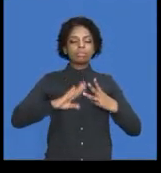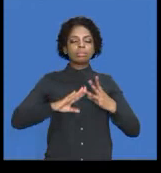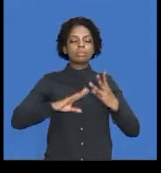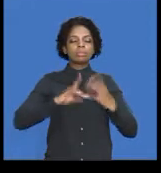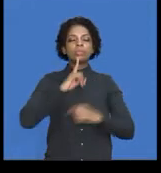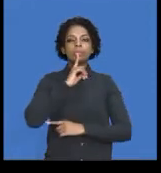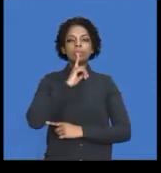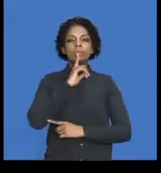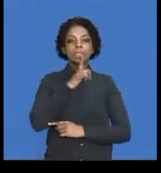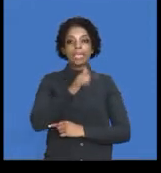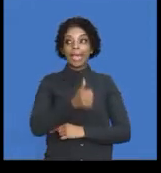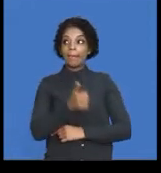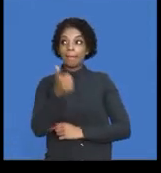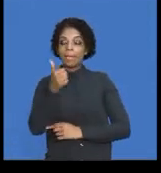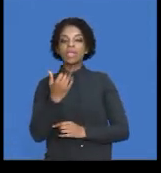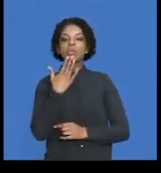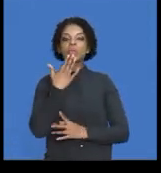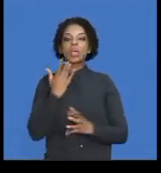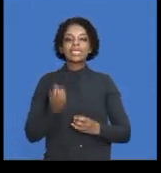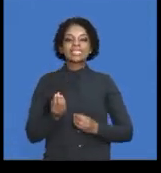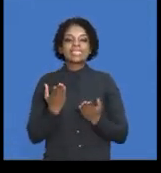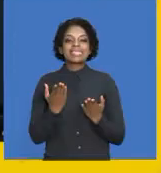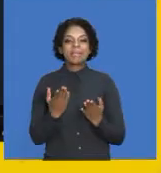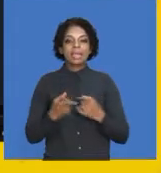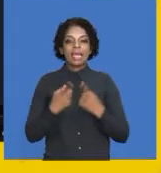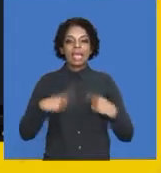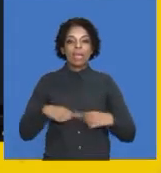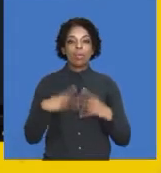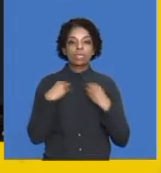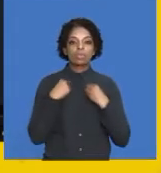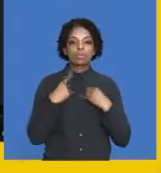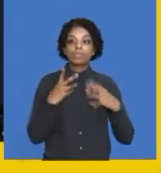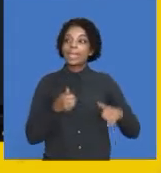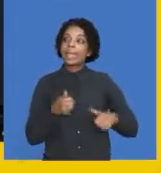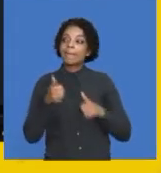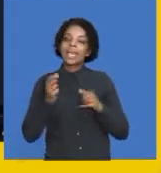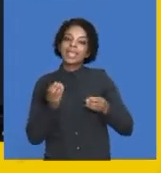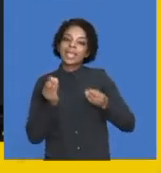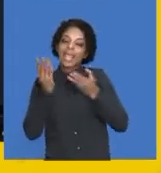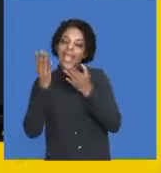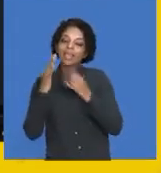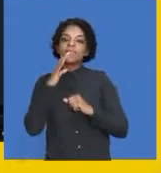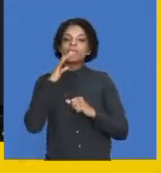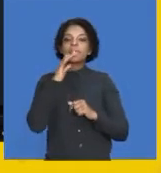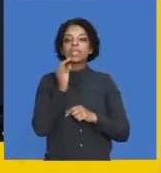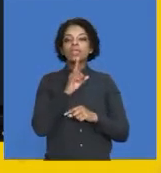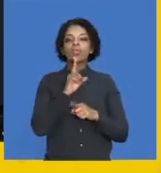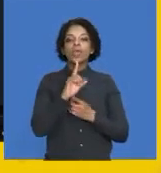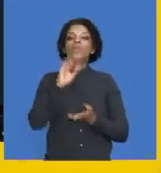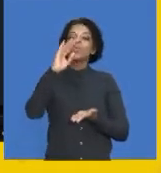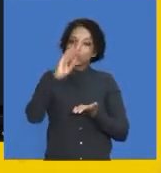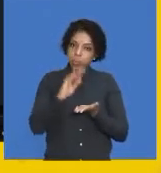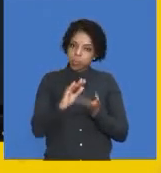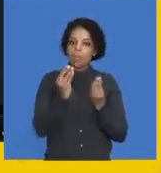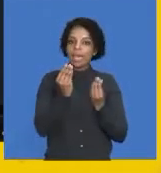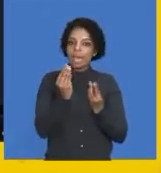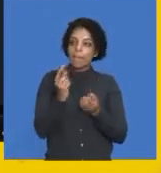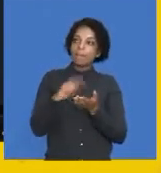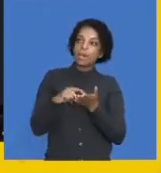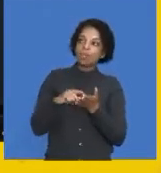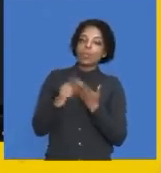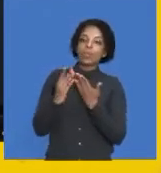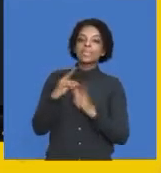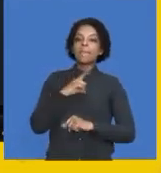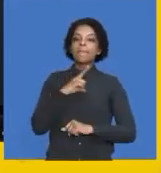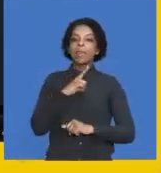And when we return goods to our suppliers, it reduces the amount that we are owing them. And as a result of